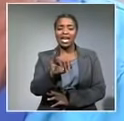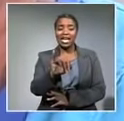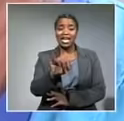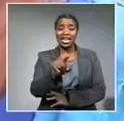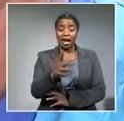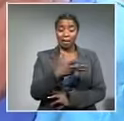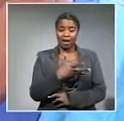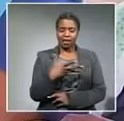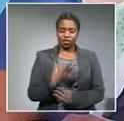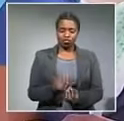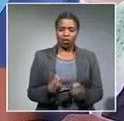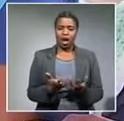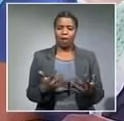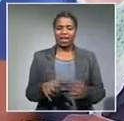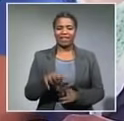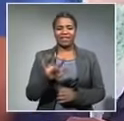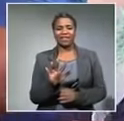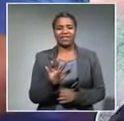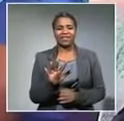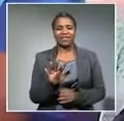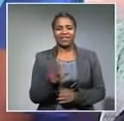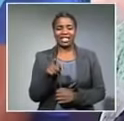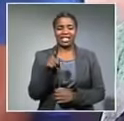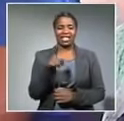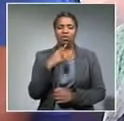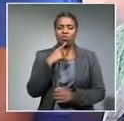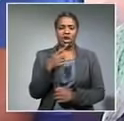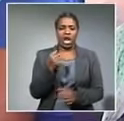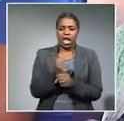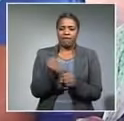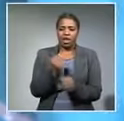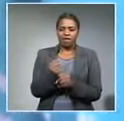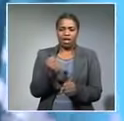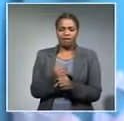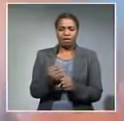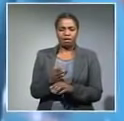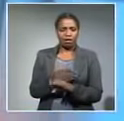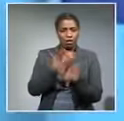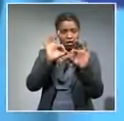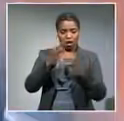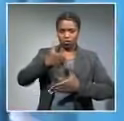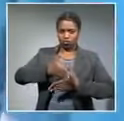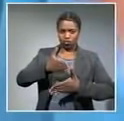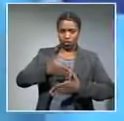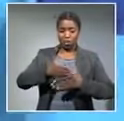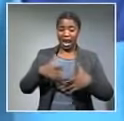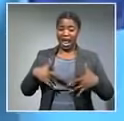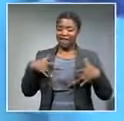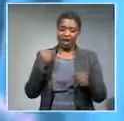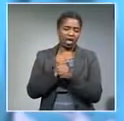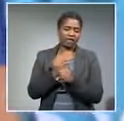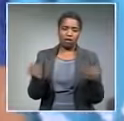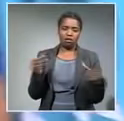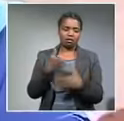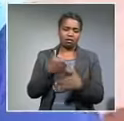shares the same sentiment she says she's never ever been able to secure employment in her entire adult